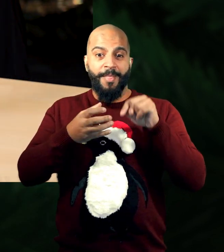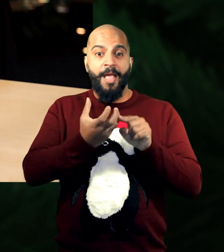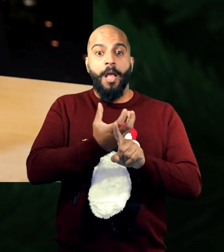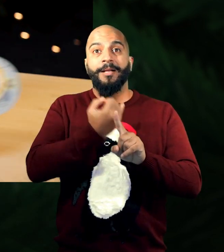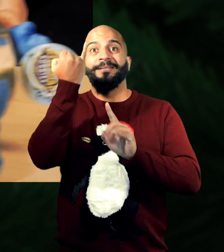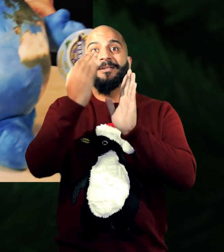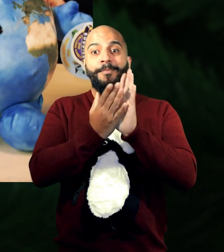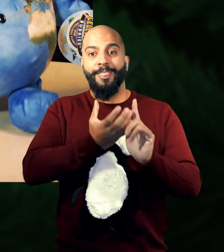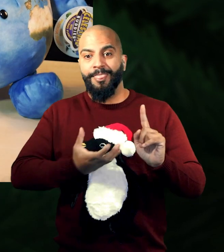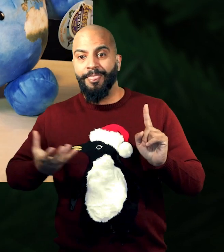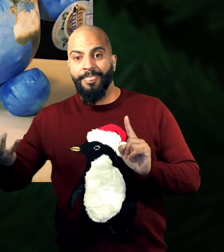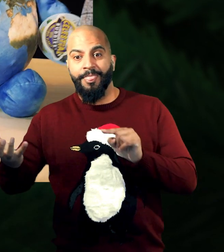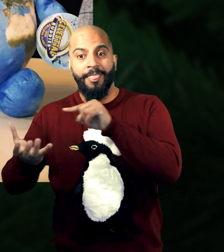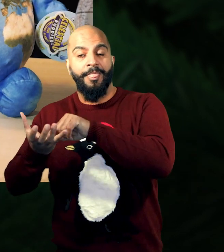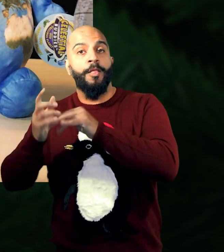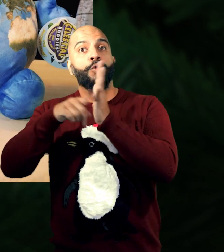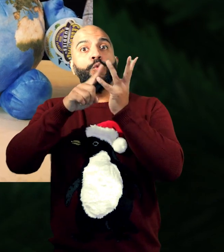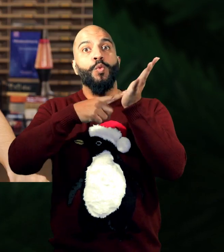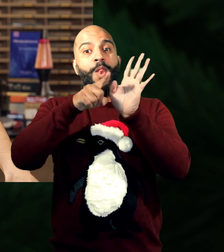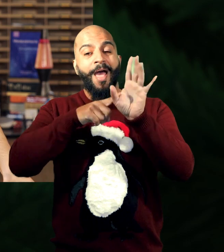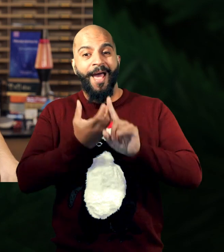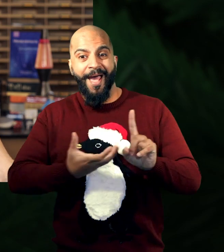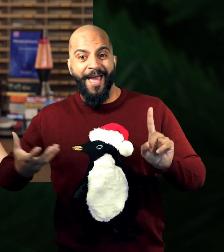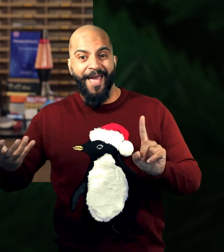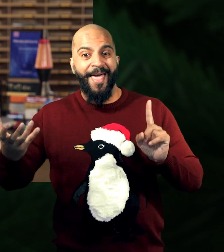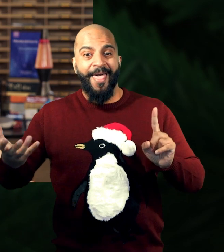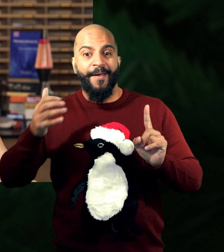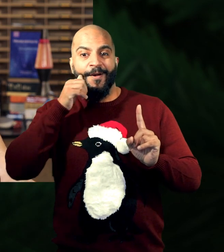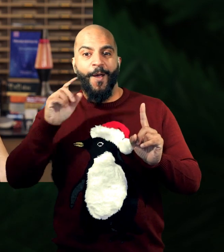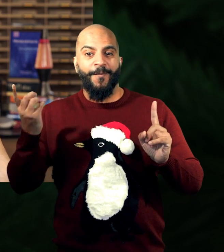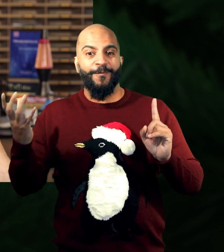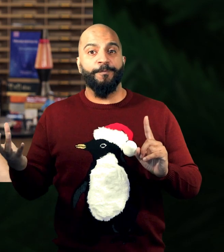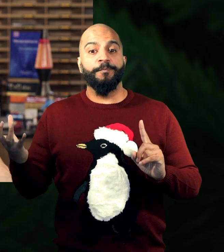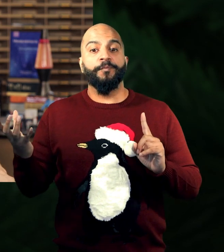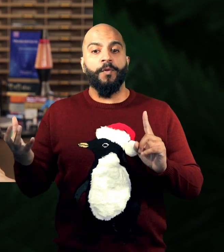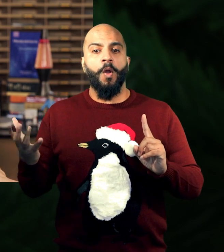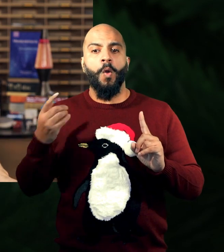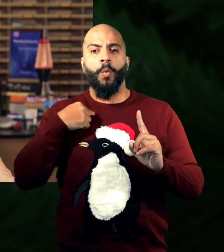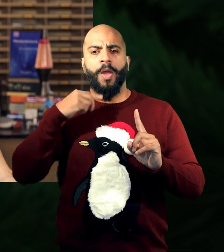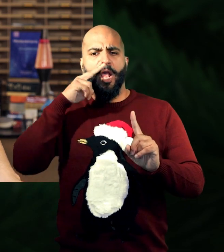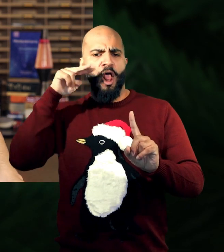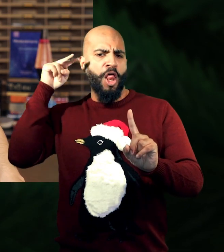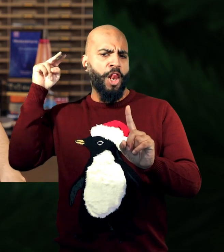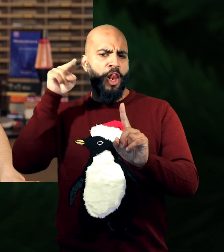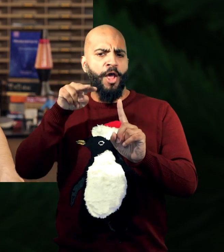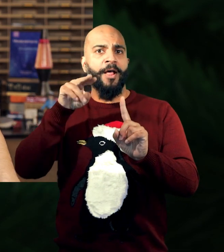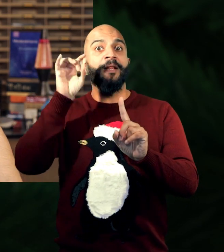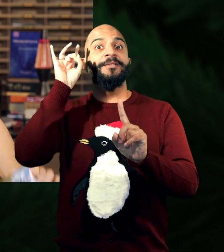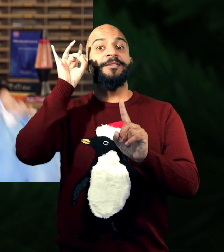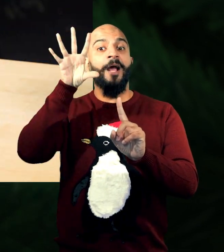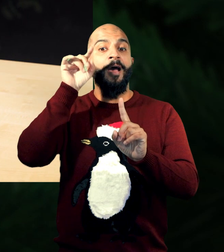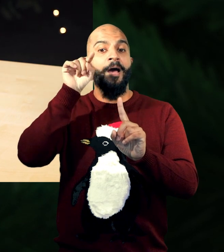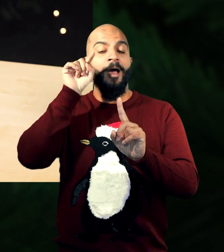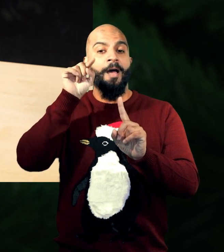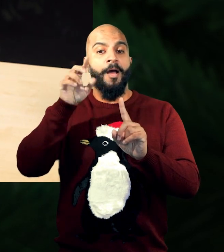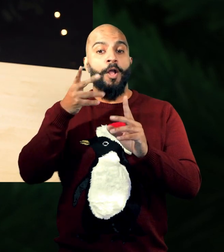Six months later, after January, we have July, and now the Earth is on the left-hand side. So, what if we took a picture of our stars